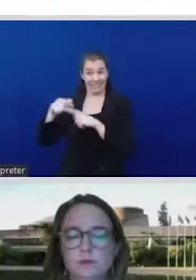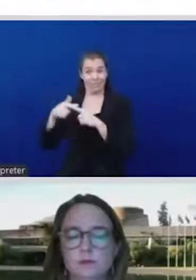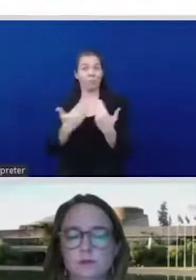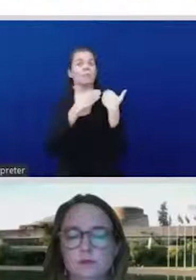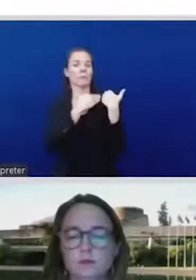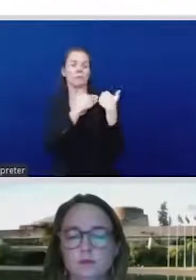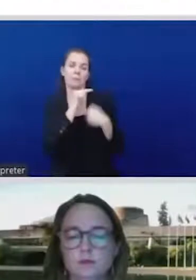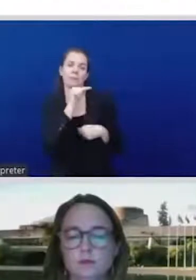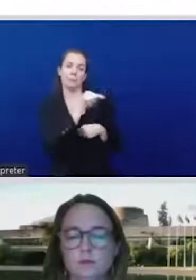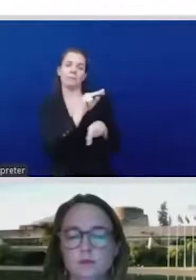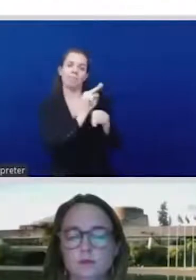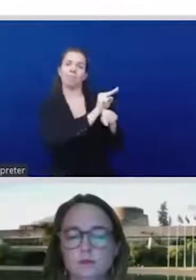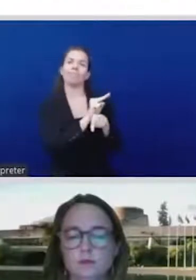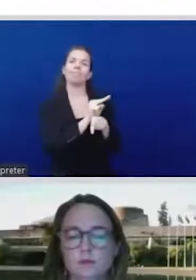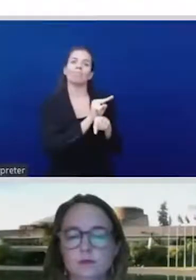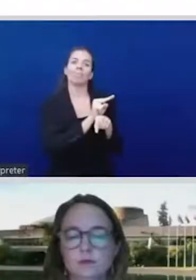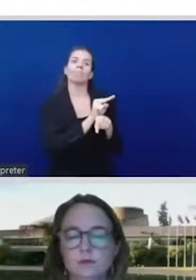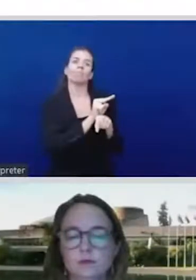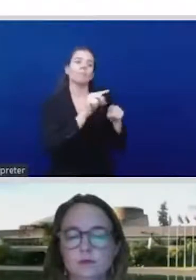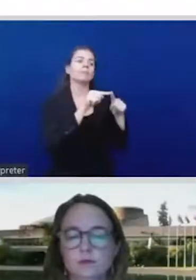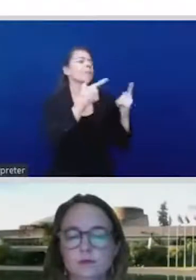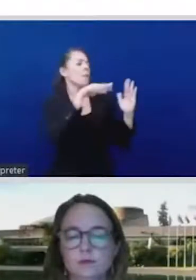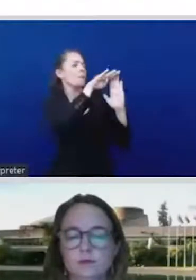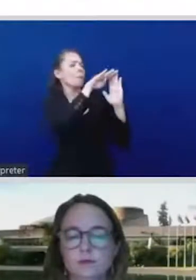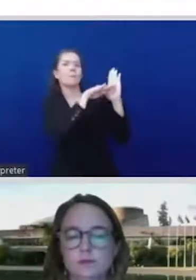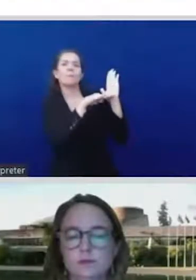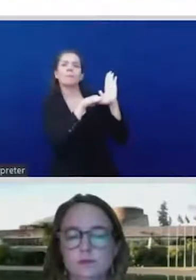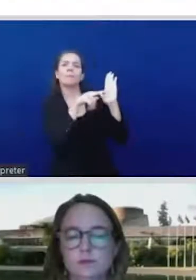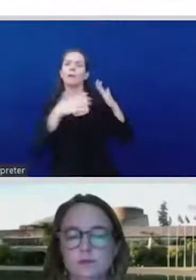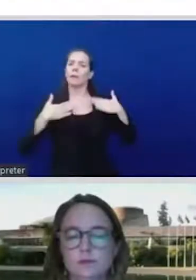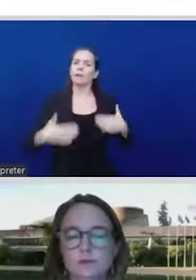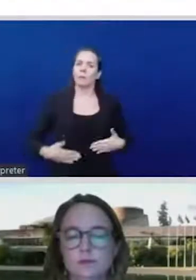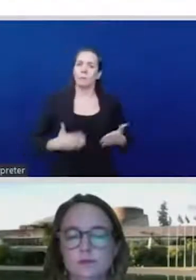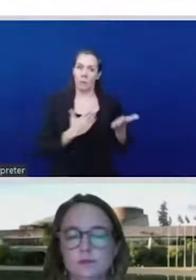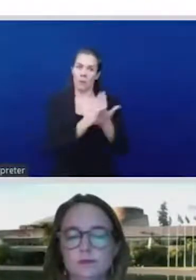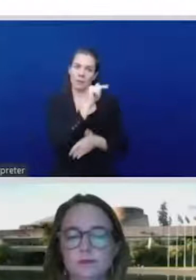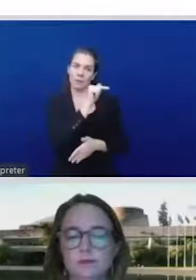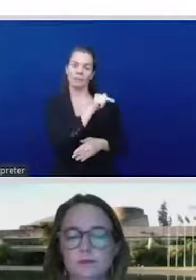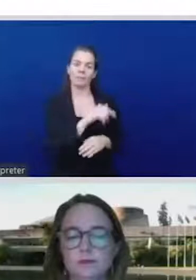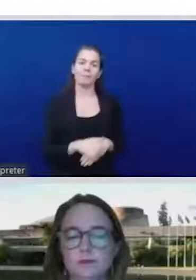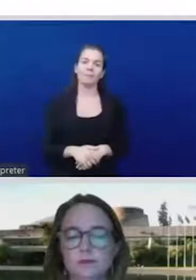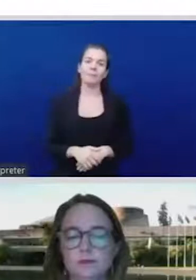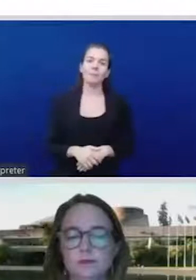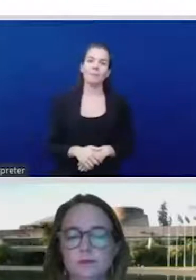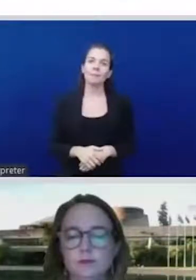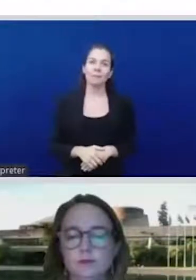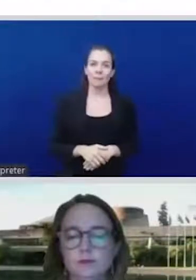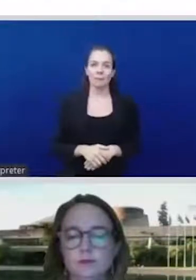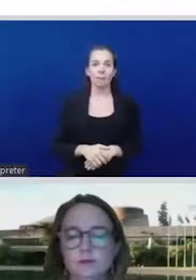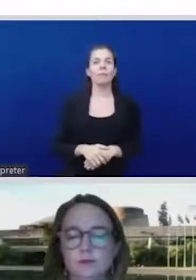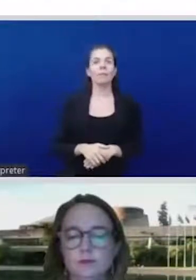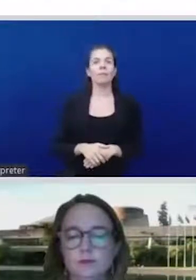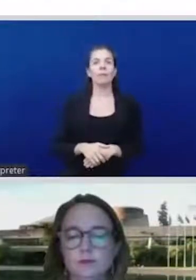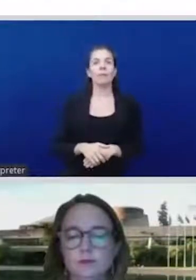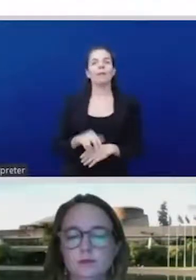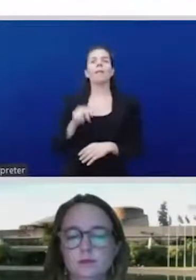as abuse, which take place all the time for indigenous women. Because as I started, we are the traditional